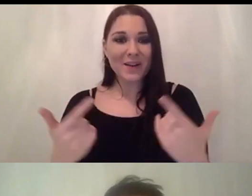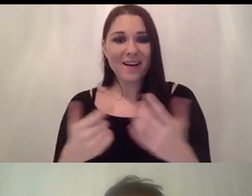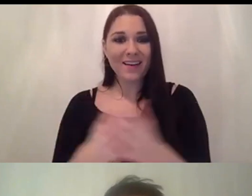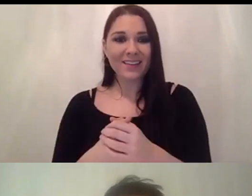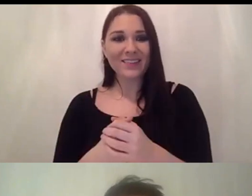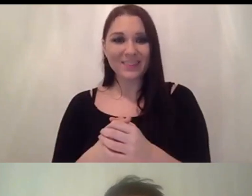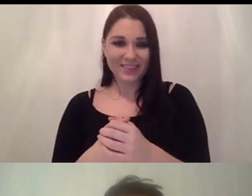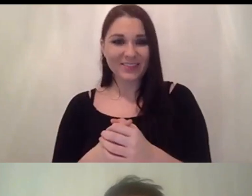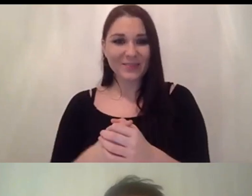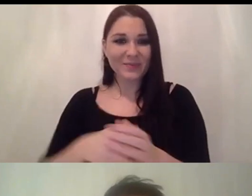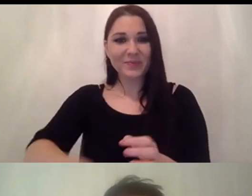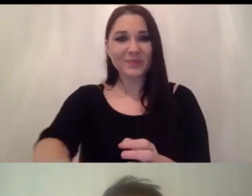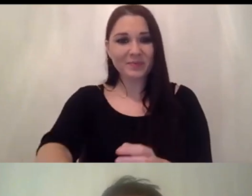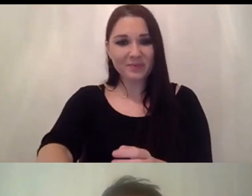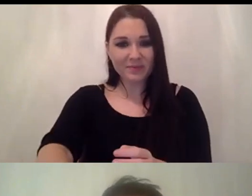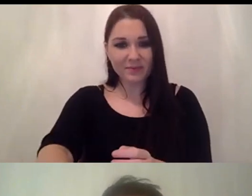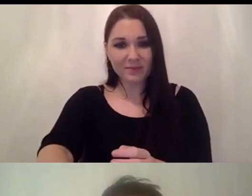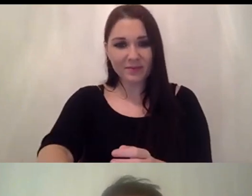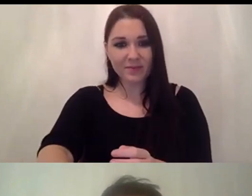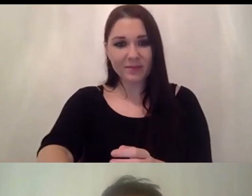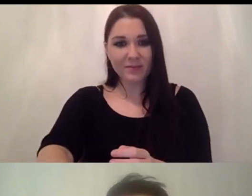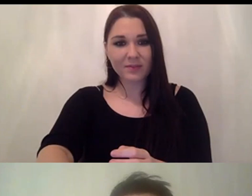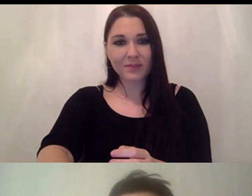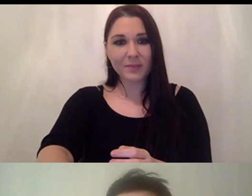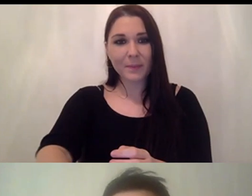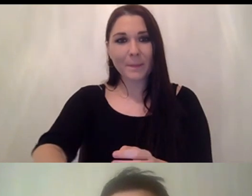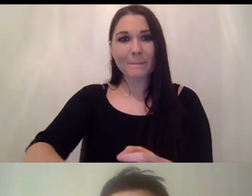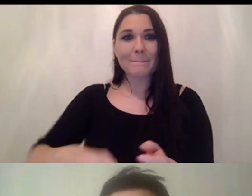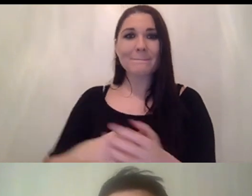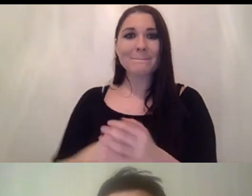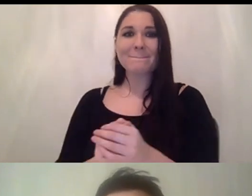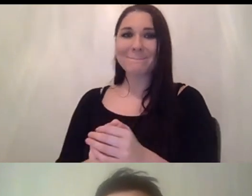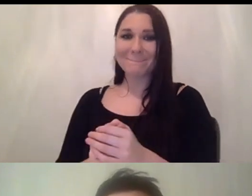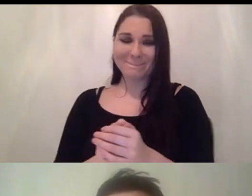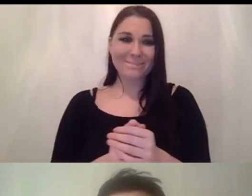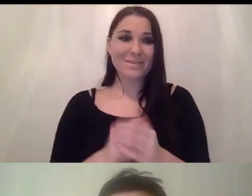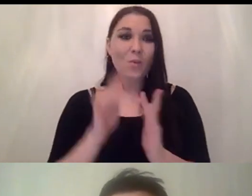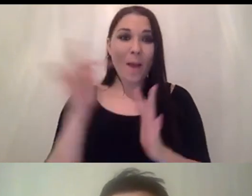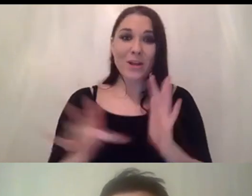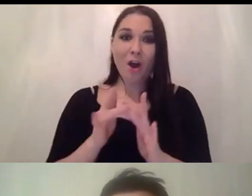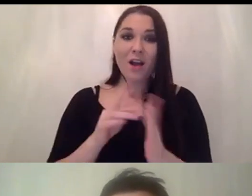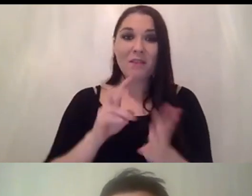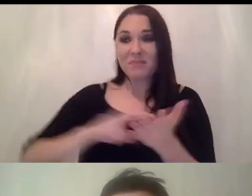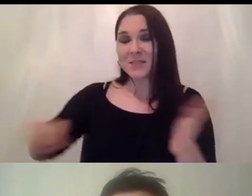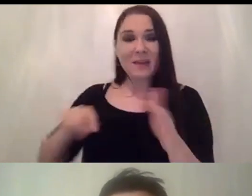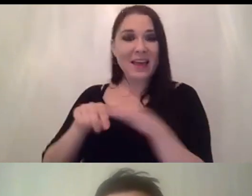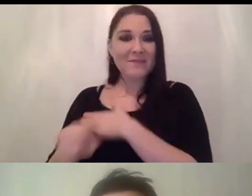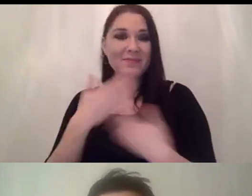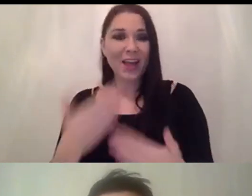.ai computer vision in production webinar um i'm signing off it's anthony thank you